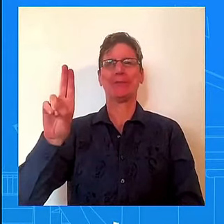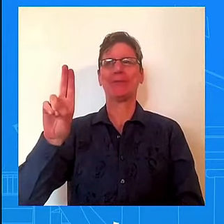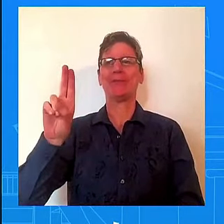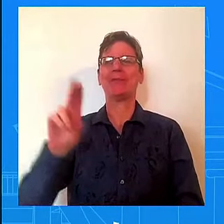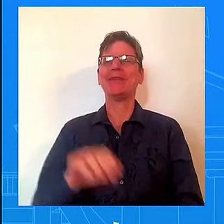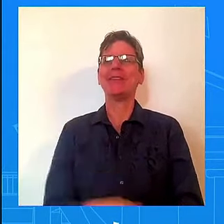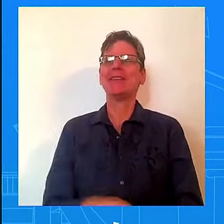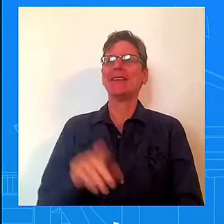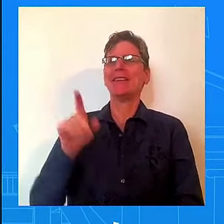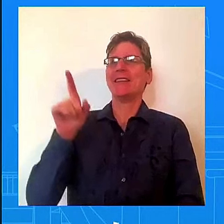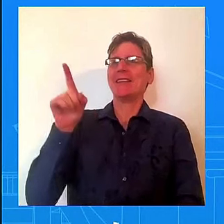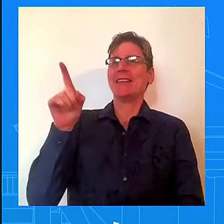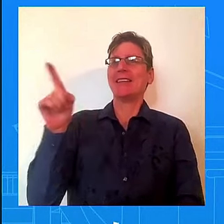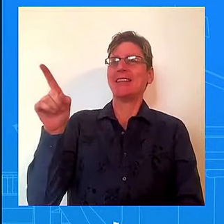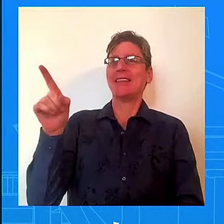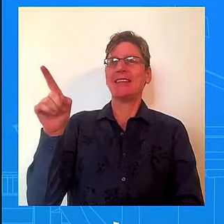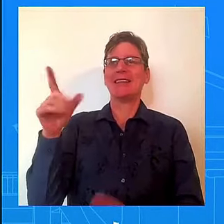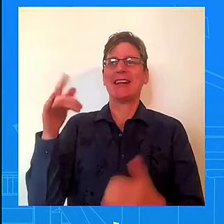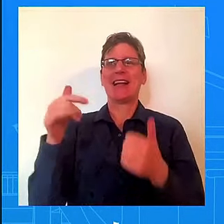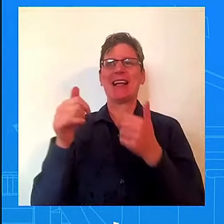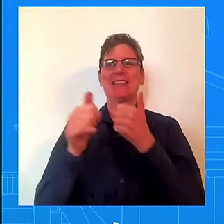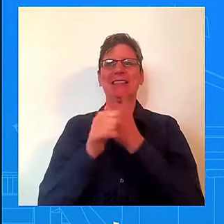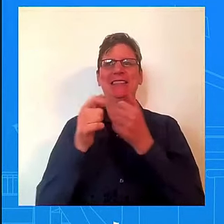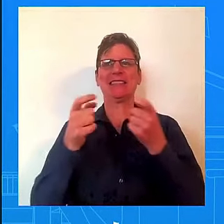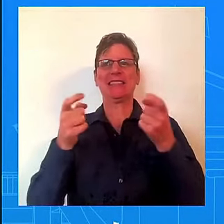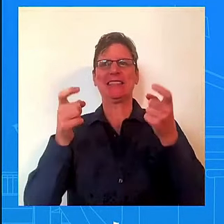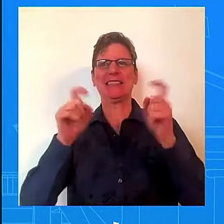times thereafter on what Hamas has done.